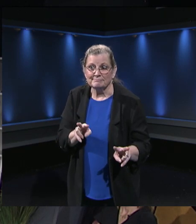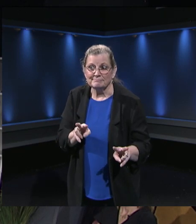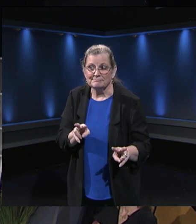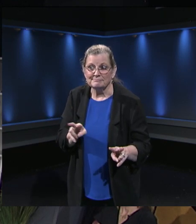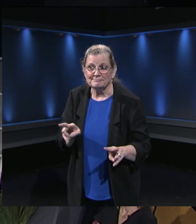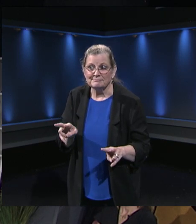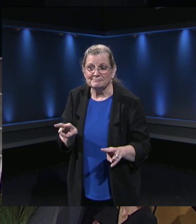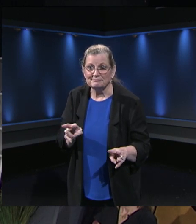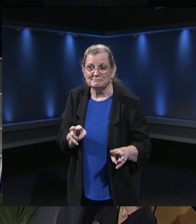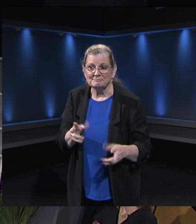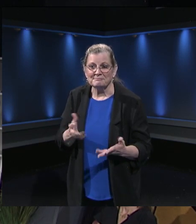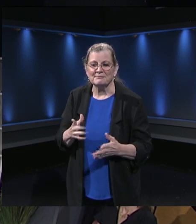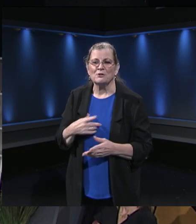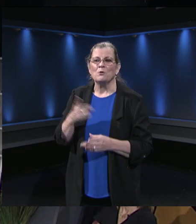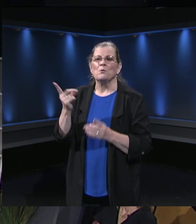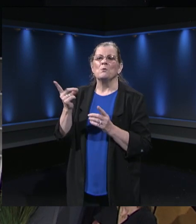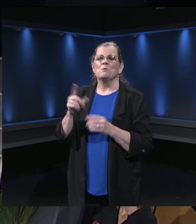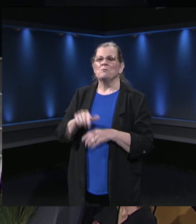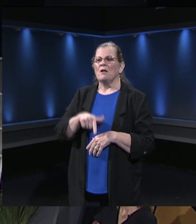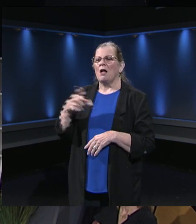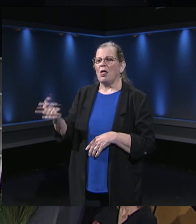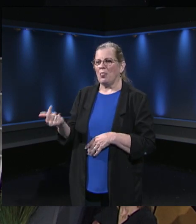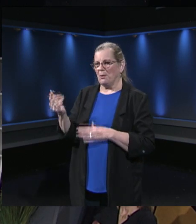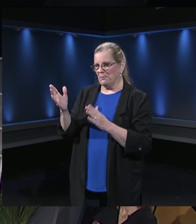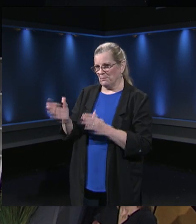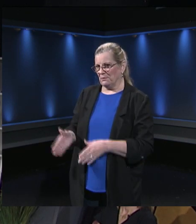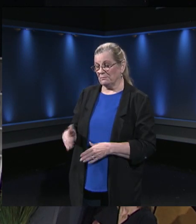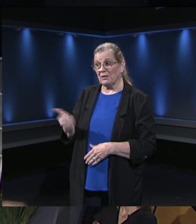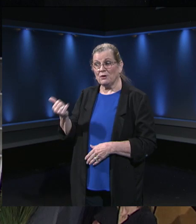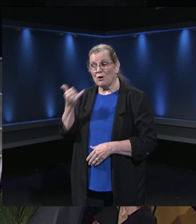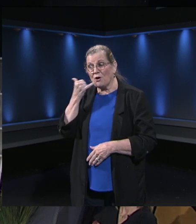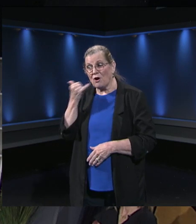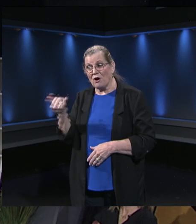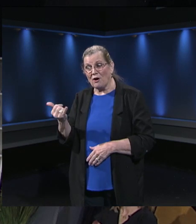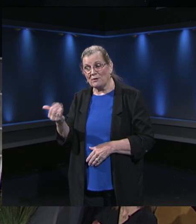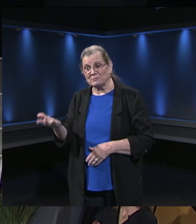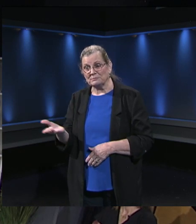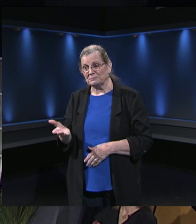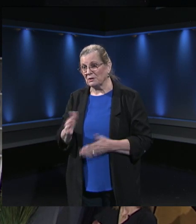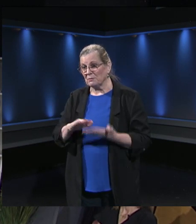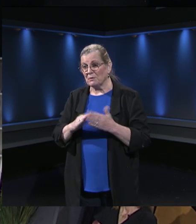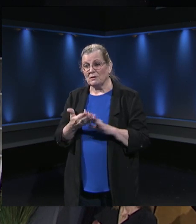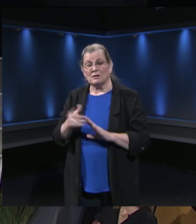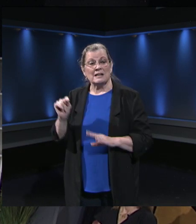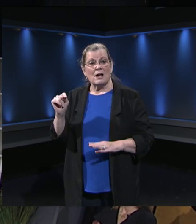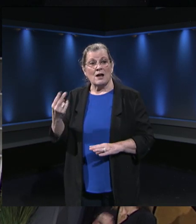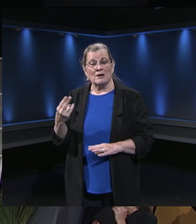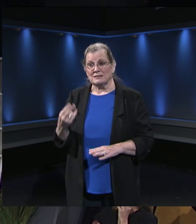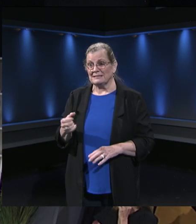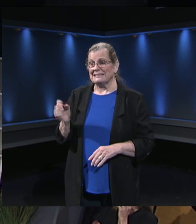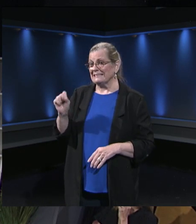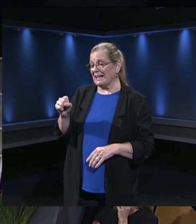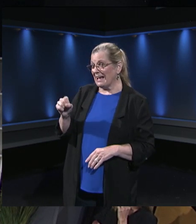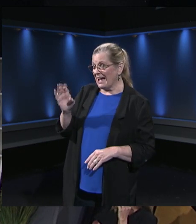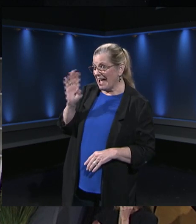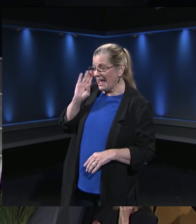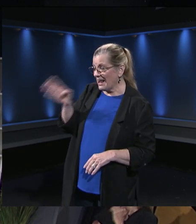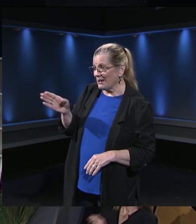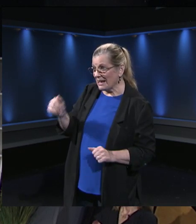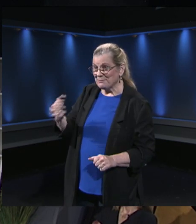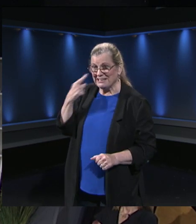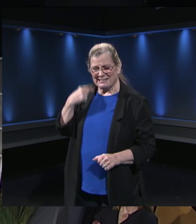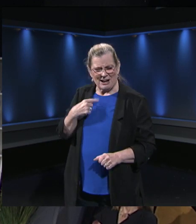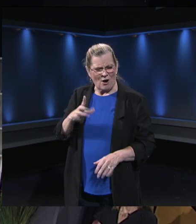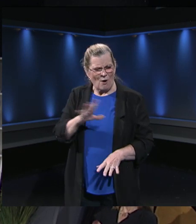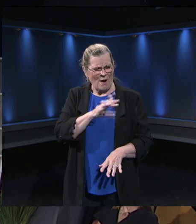We're going to go to one more call. Hello, welcome to the community town hall. Yes. Can you hear me? Absolutely.